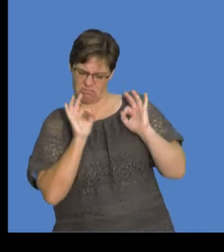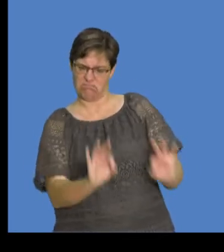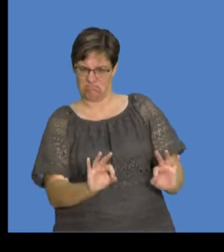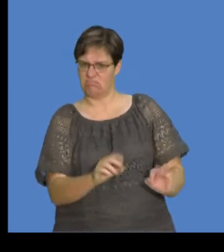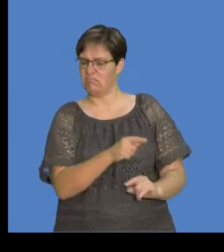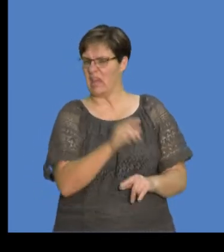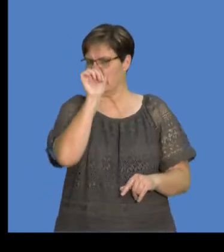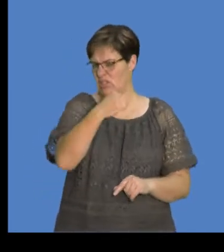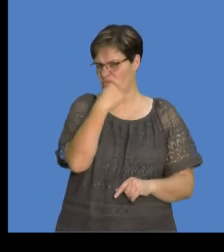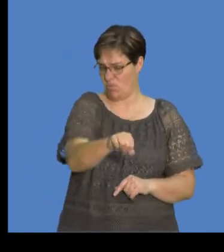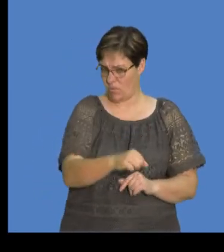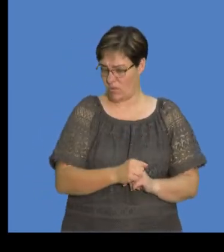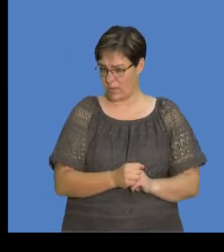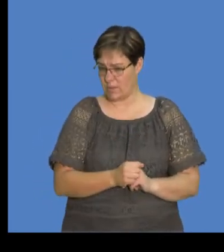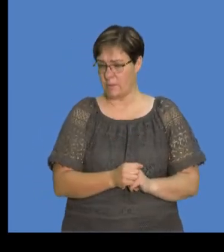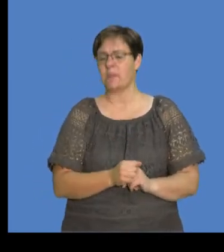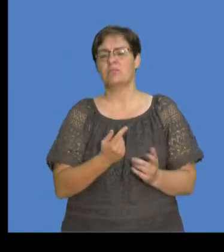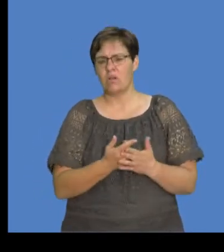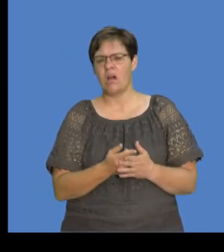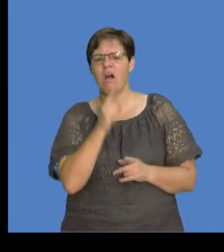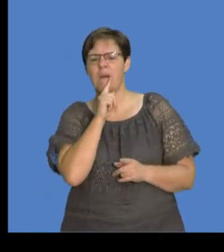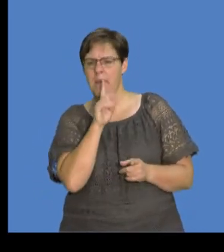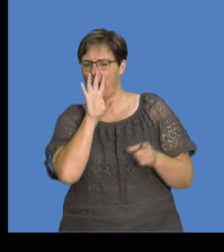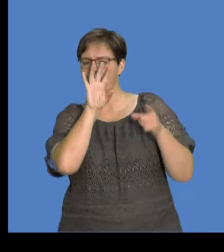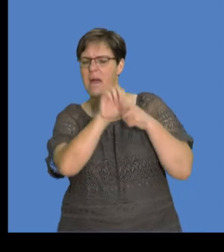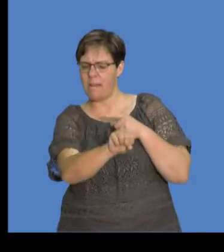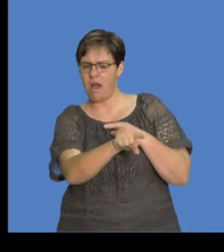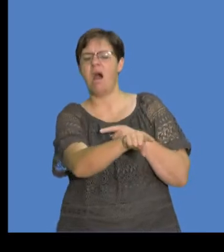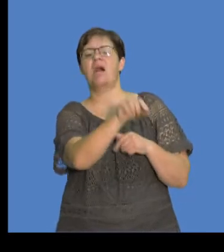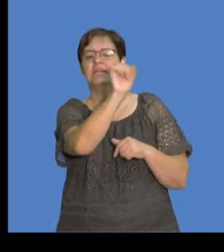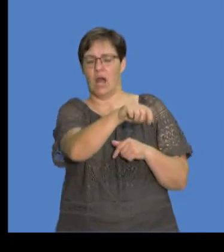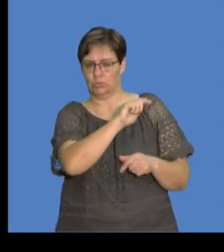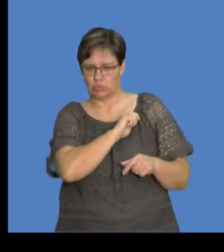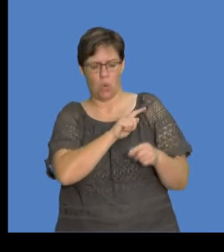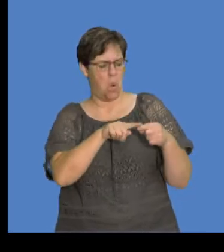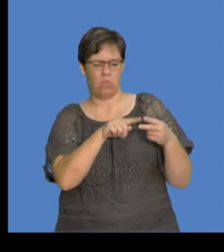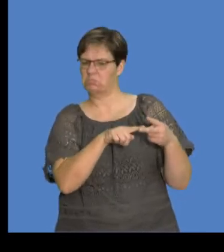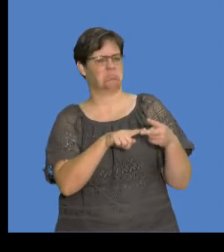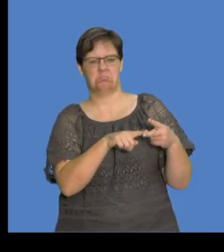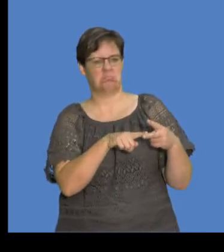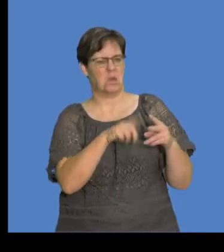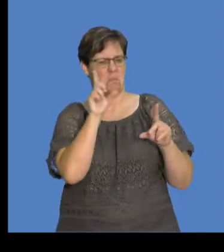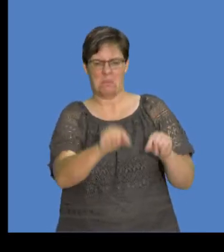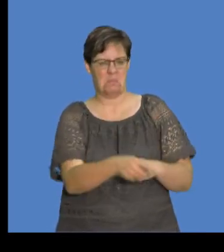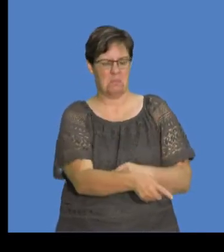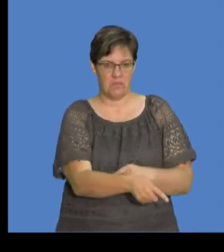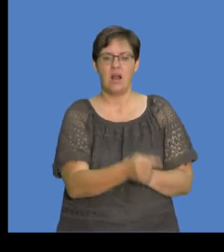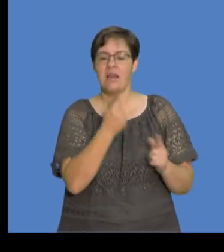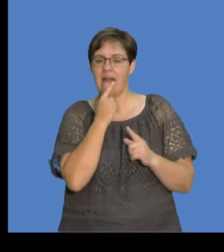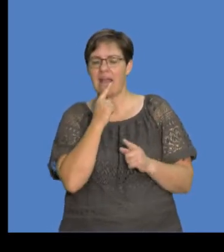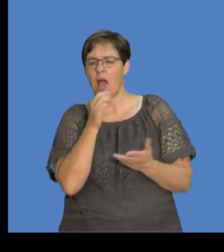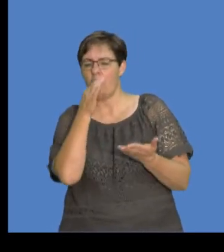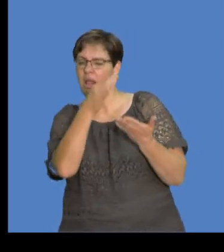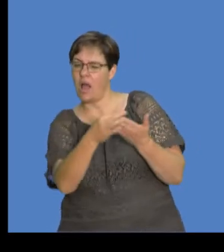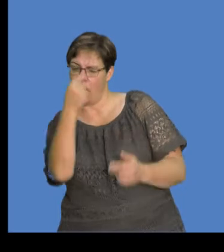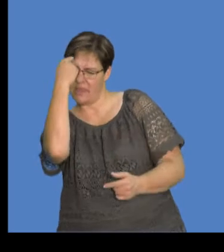in terms of facts to say, okay, what kind of conclusions can we draw? But we shall use this in the form of predictions and,